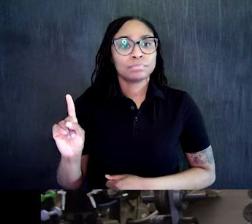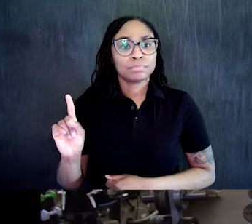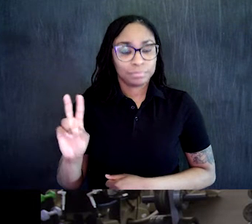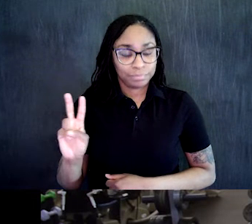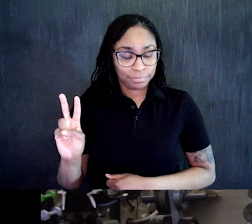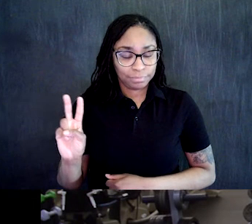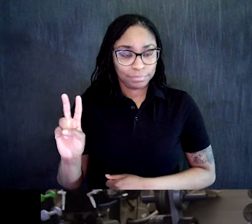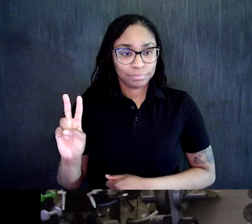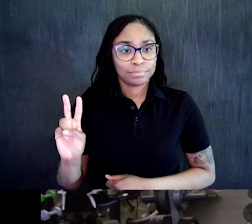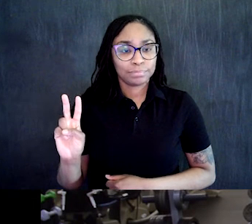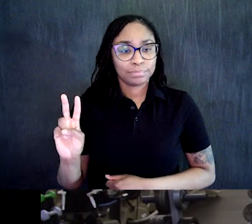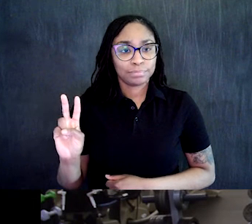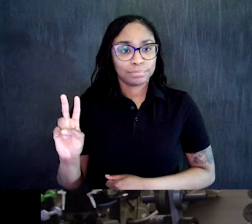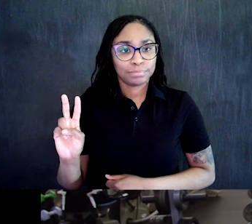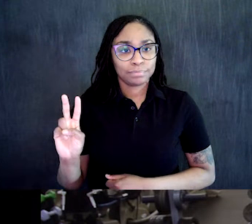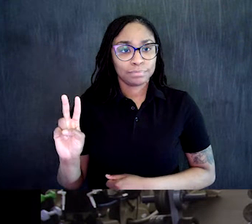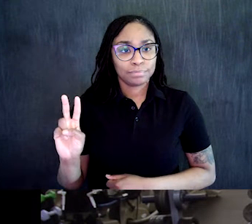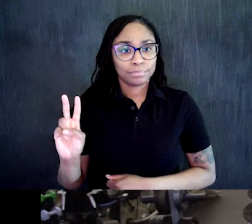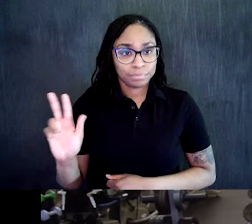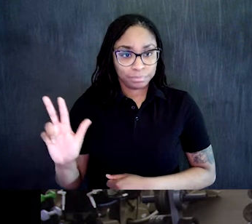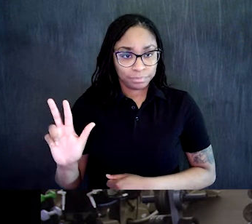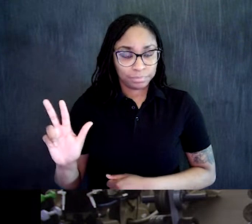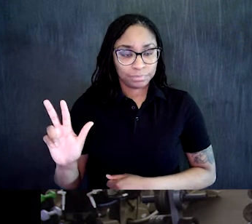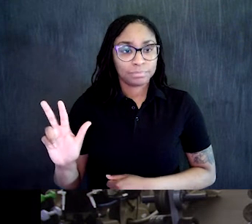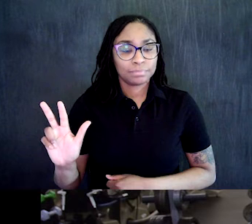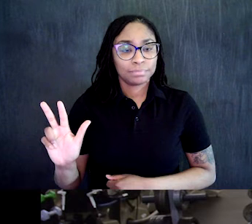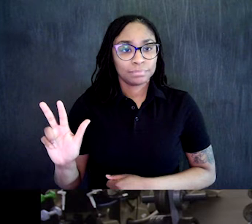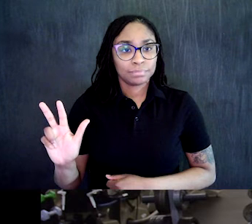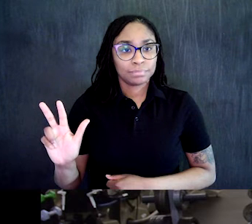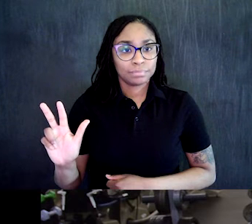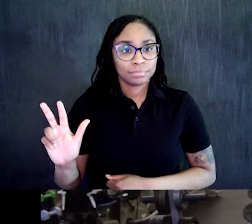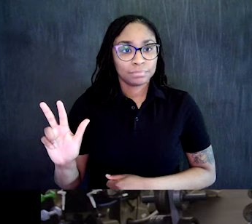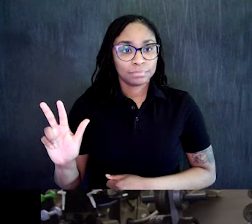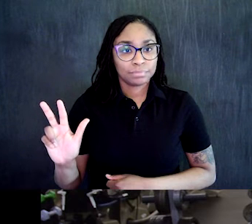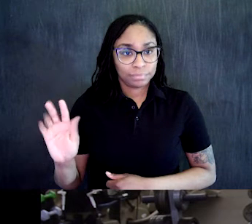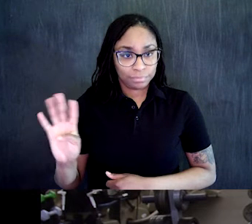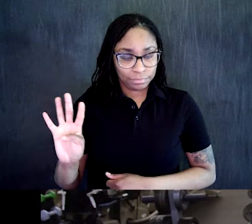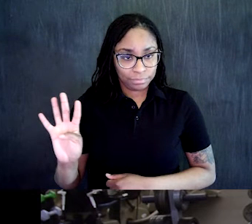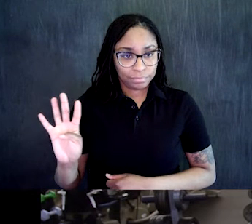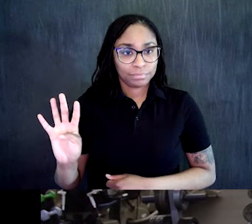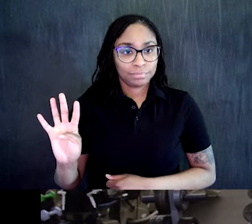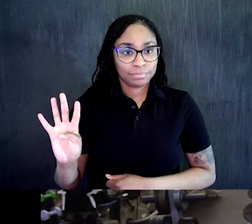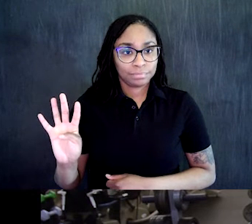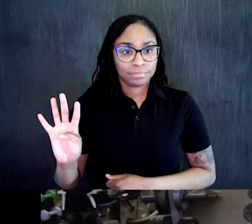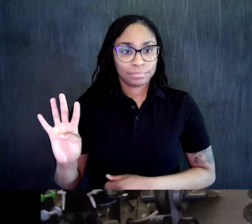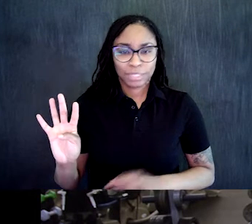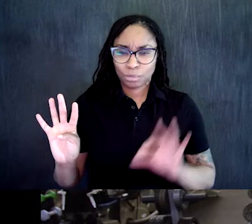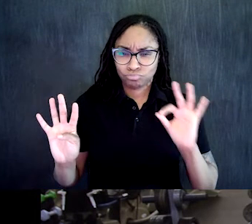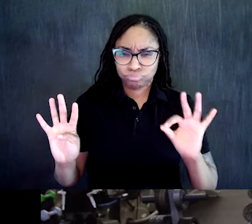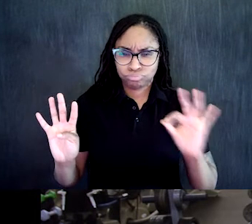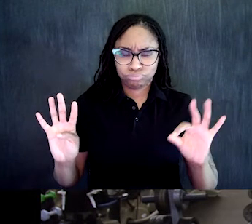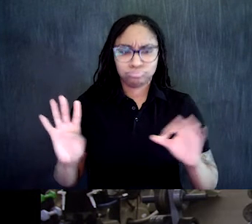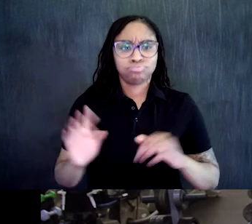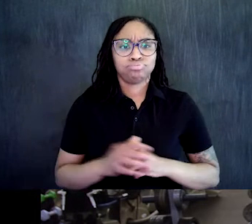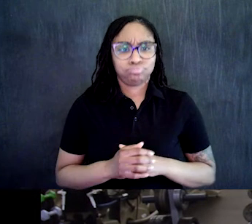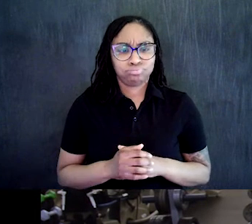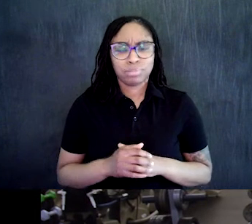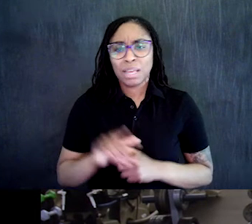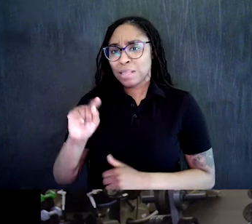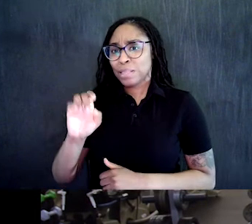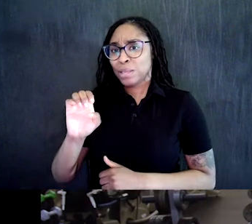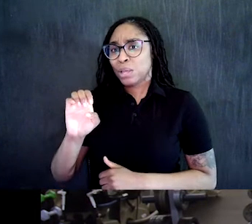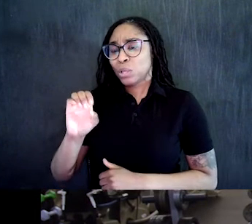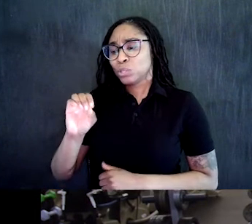options if you want to do a single leg, make it a little bit harder. So when you're pressing, right, simple up and back down.